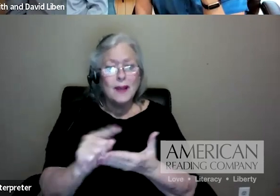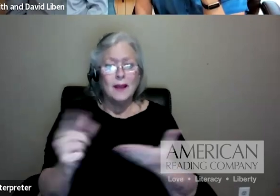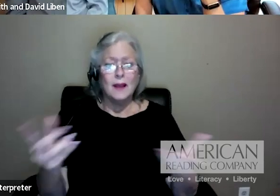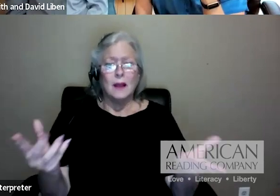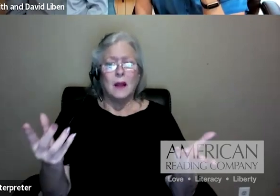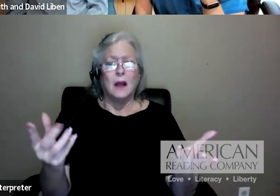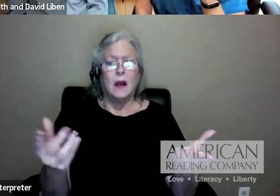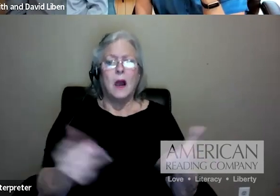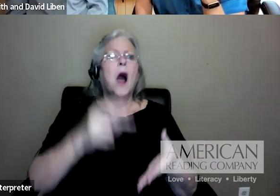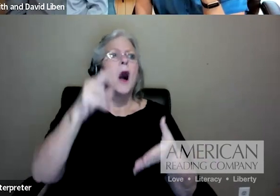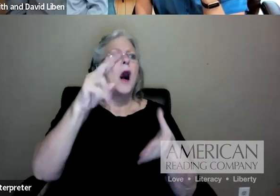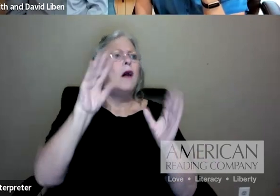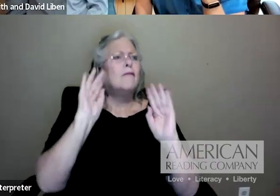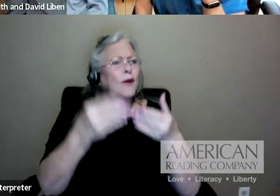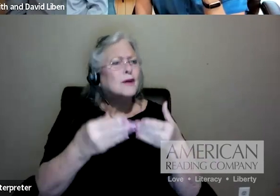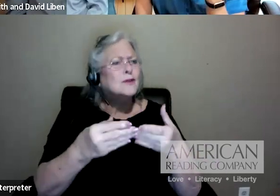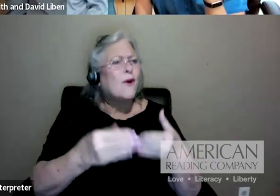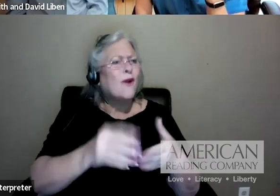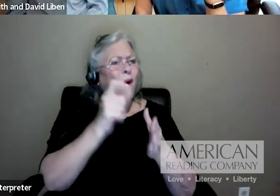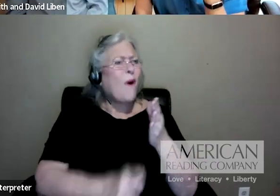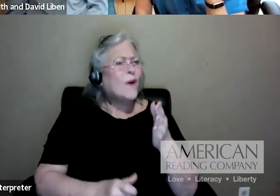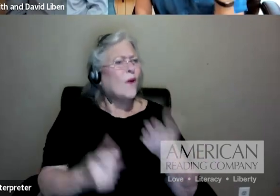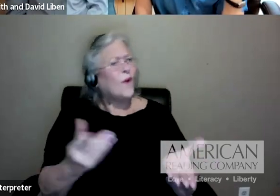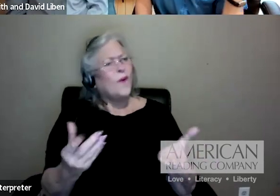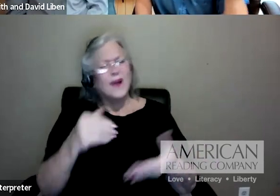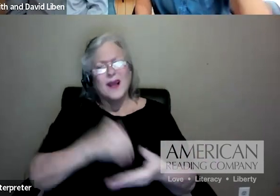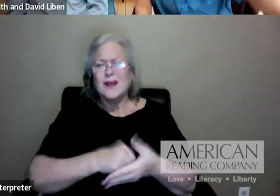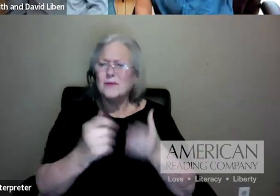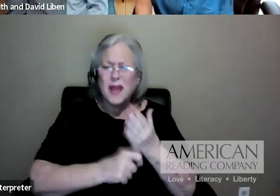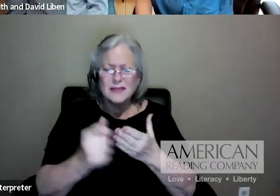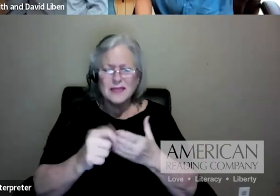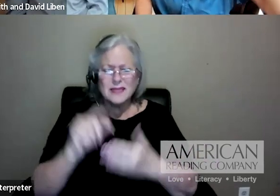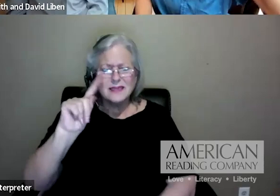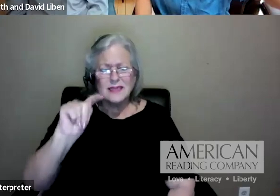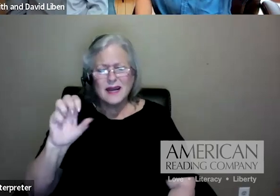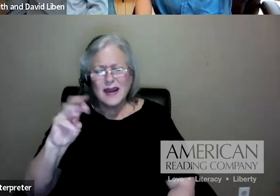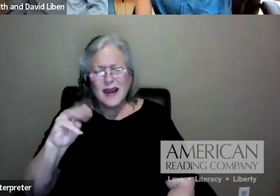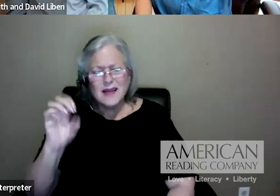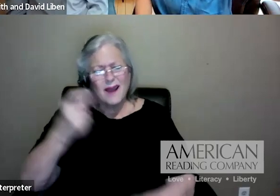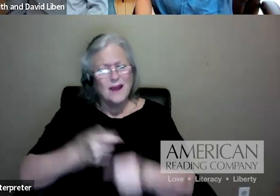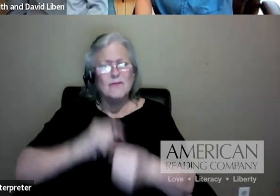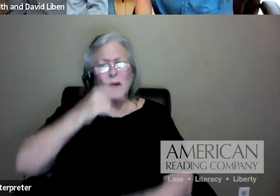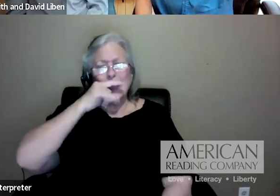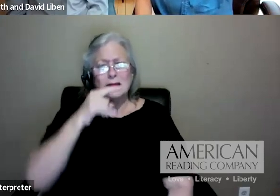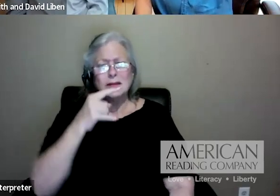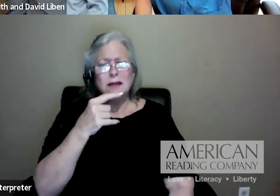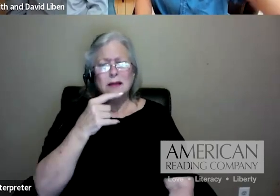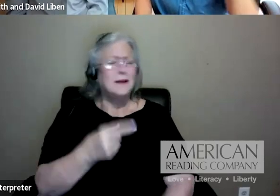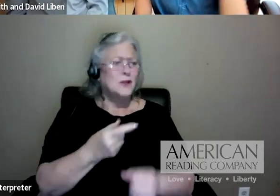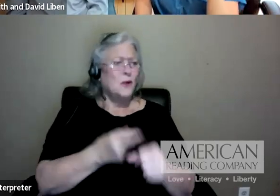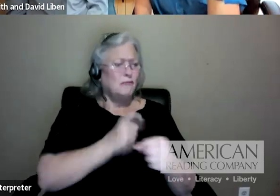magazine for Time for Kids. So really, getting from here to there, really? So I think kids don't get it.